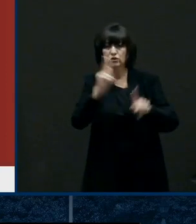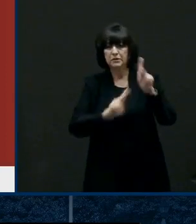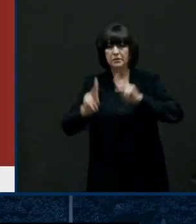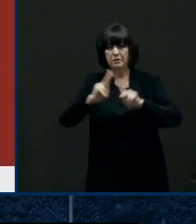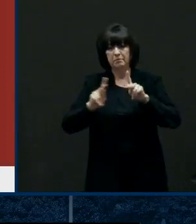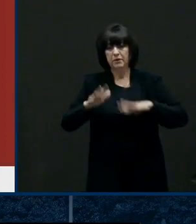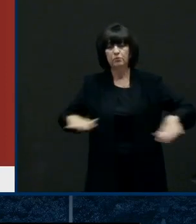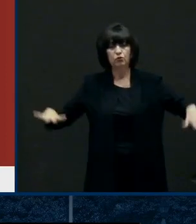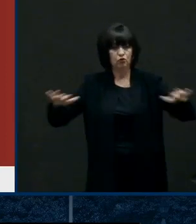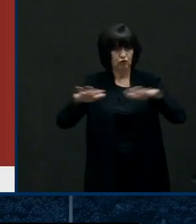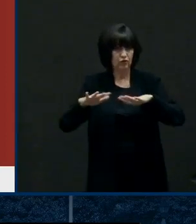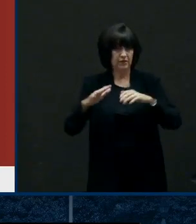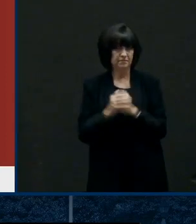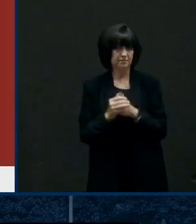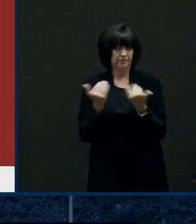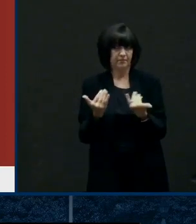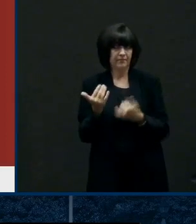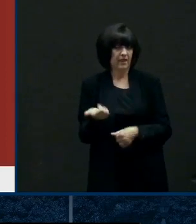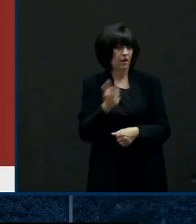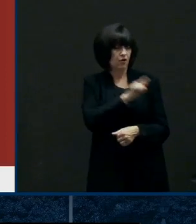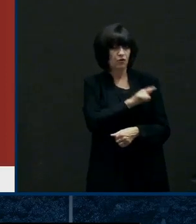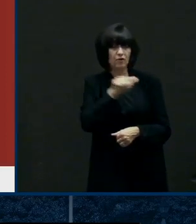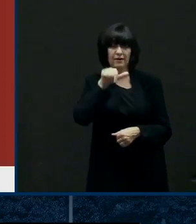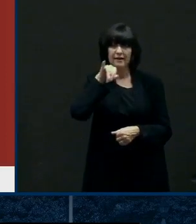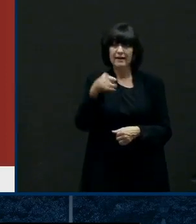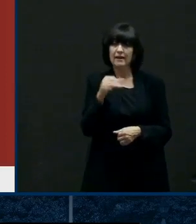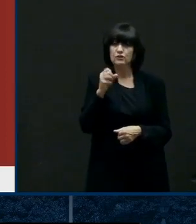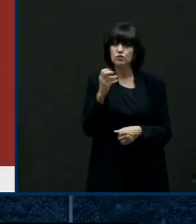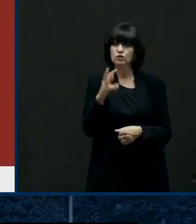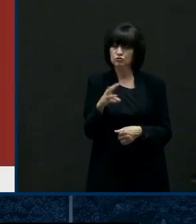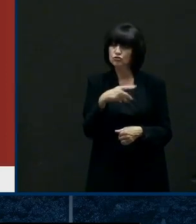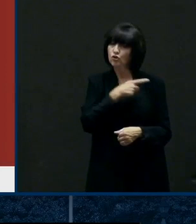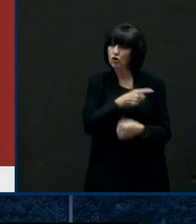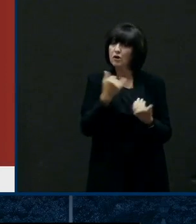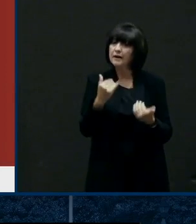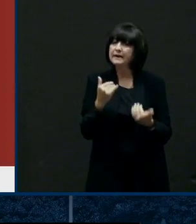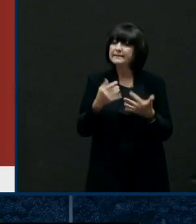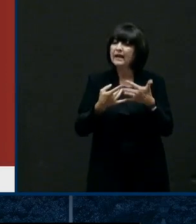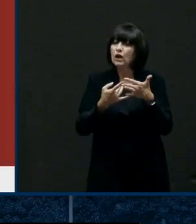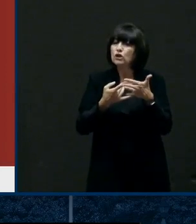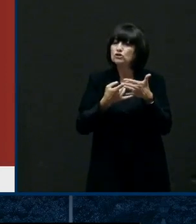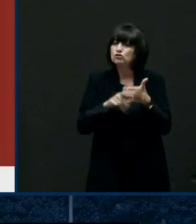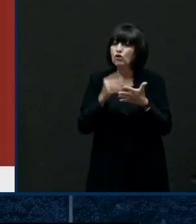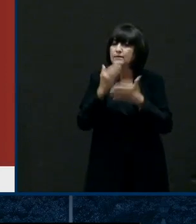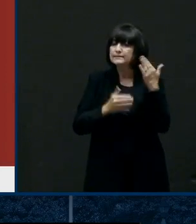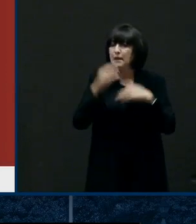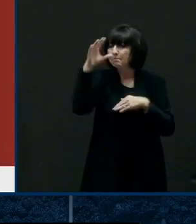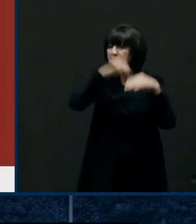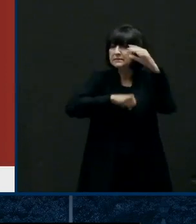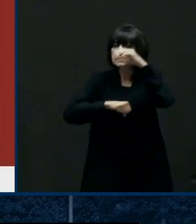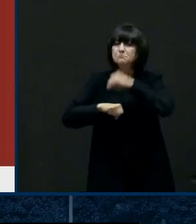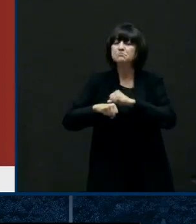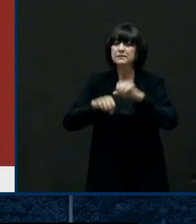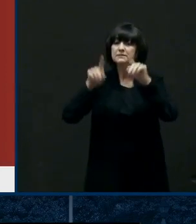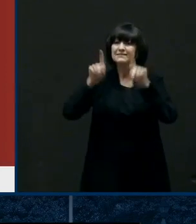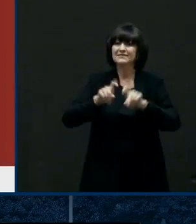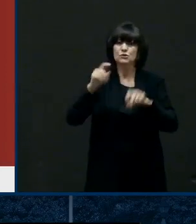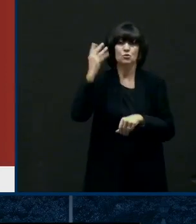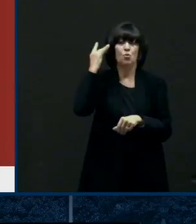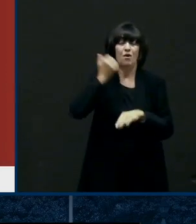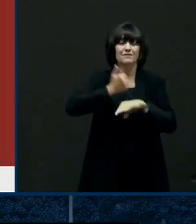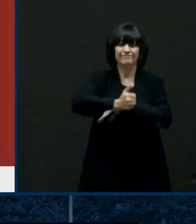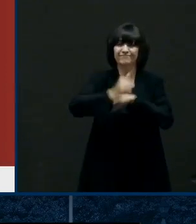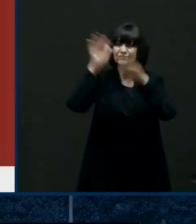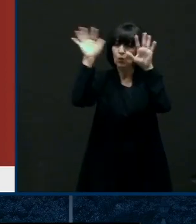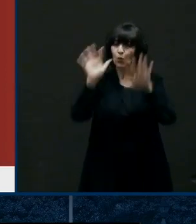really continue had a little bit of a a drop in testing because of the weather but we continue to really ramp it up and and it's an